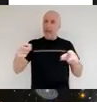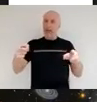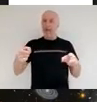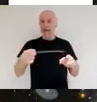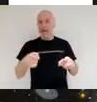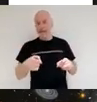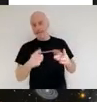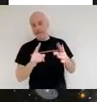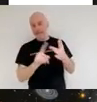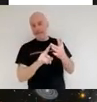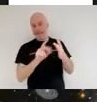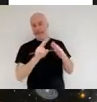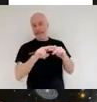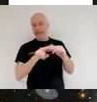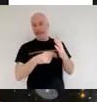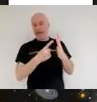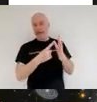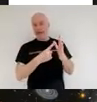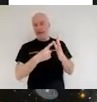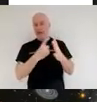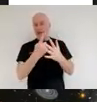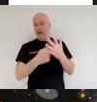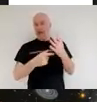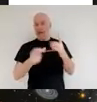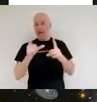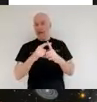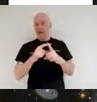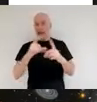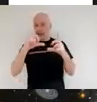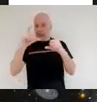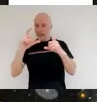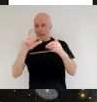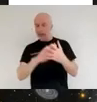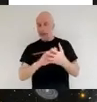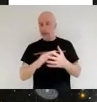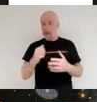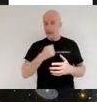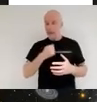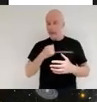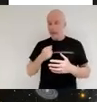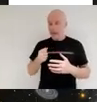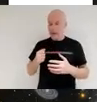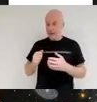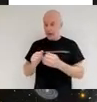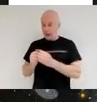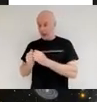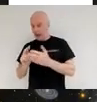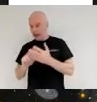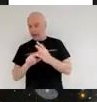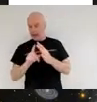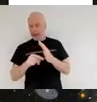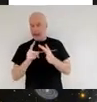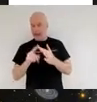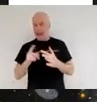specifically to talk about the web telescope in this image here you can see my colleague natalie is inside a nebula